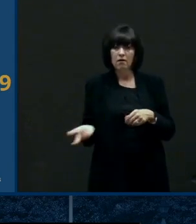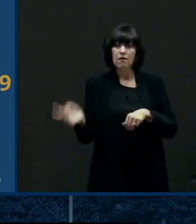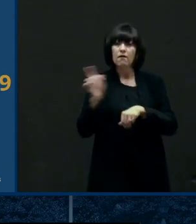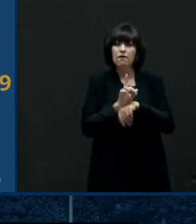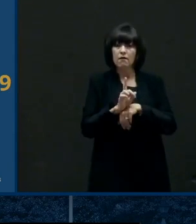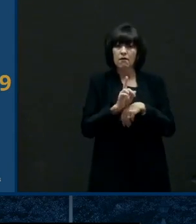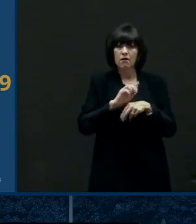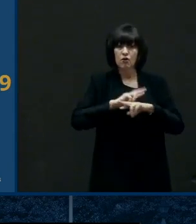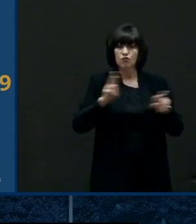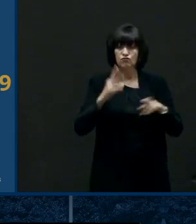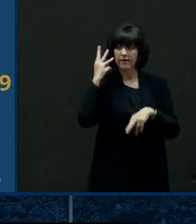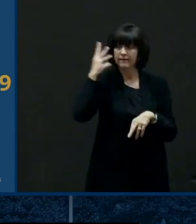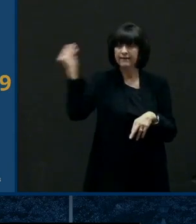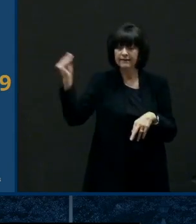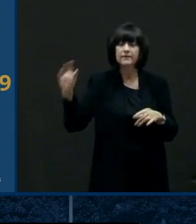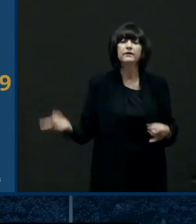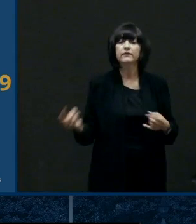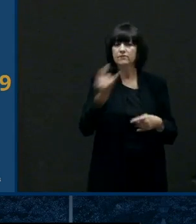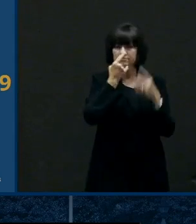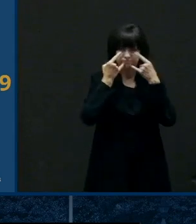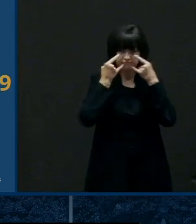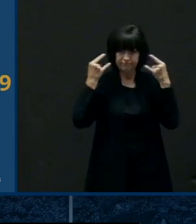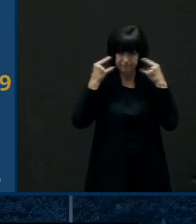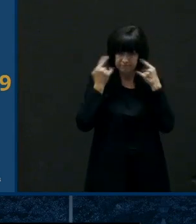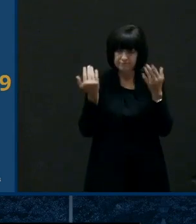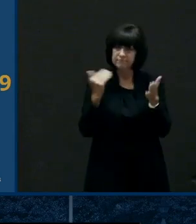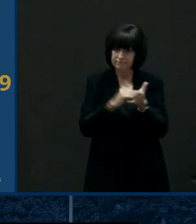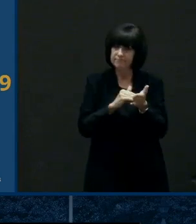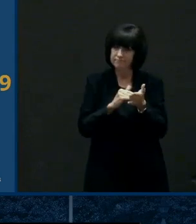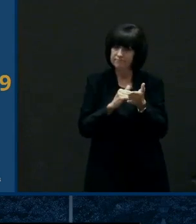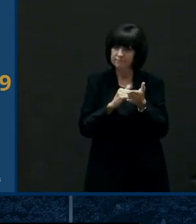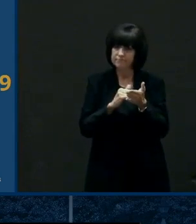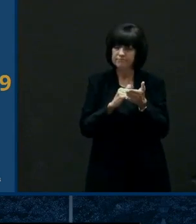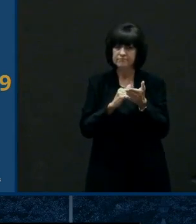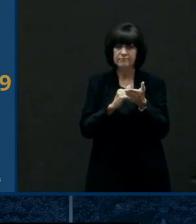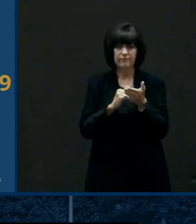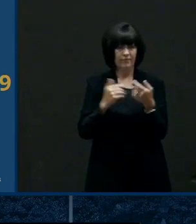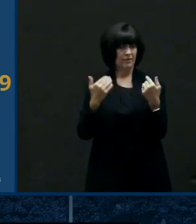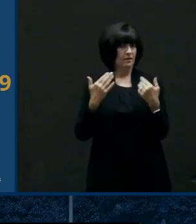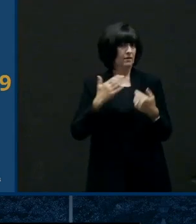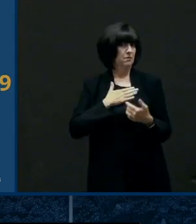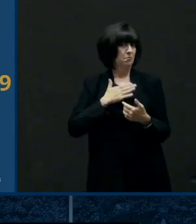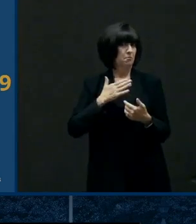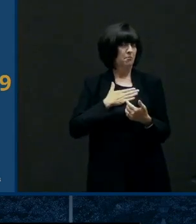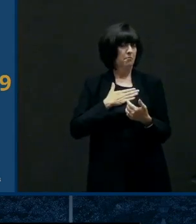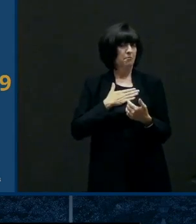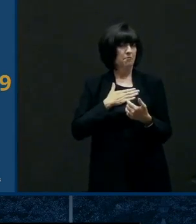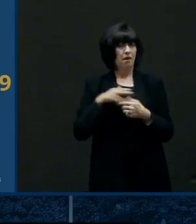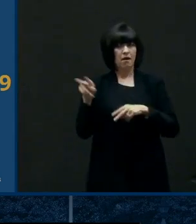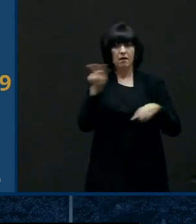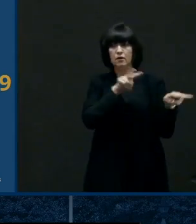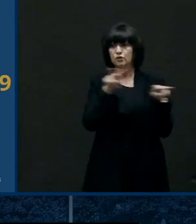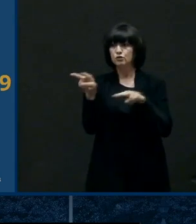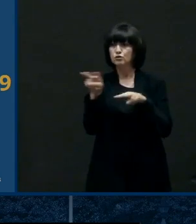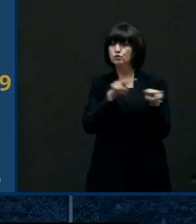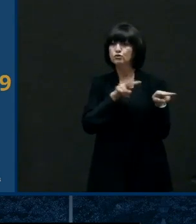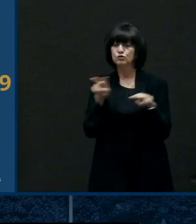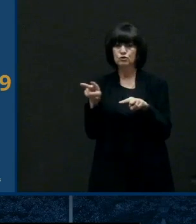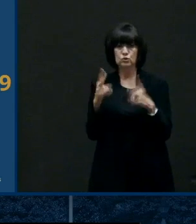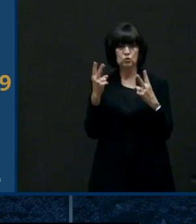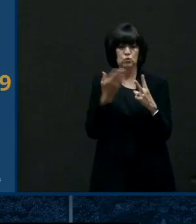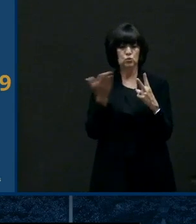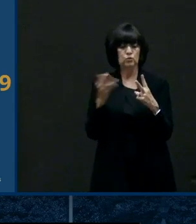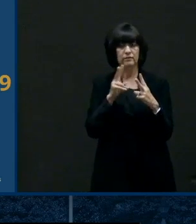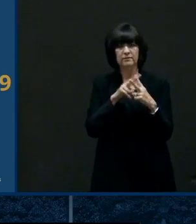the rules and regulations as well for me the overall objective now we have something very tangible two things very